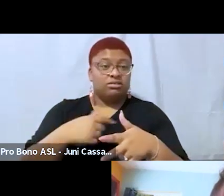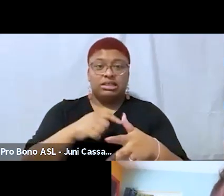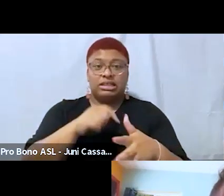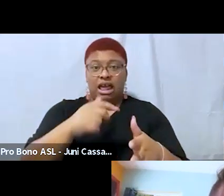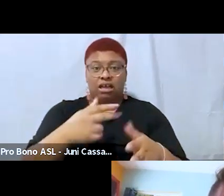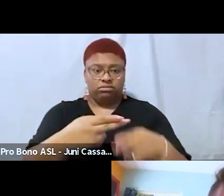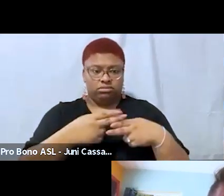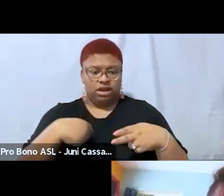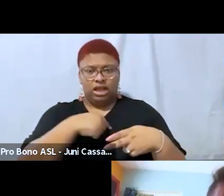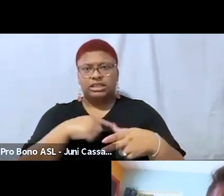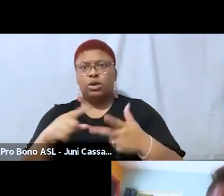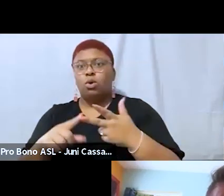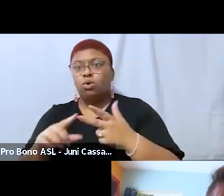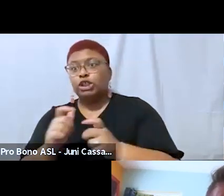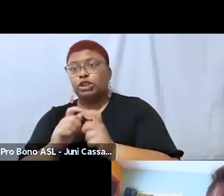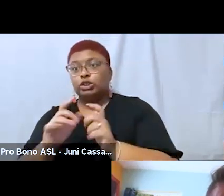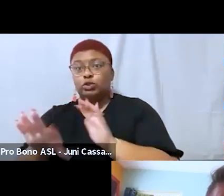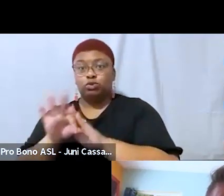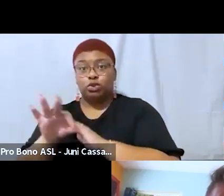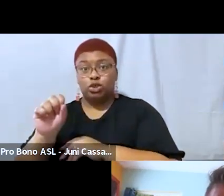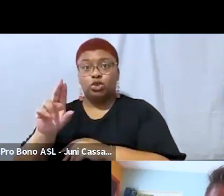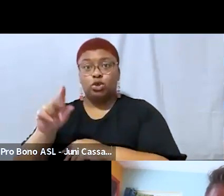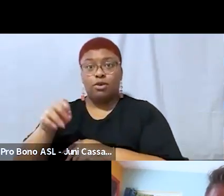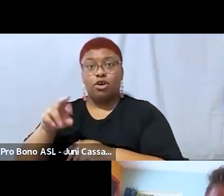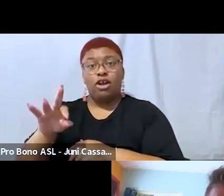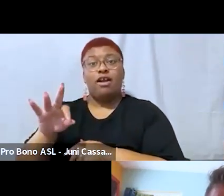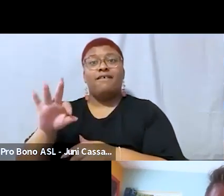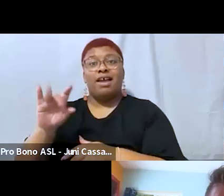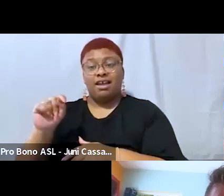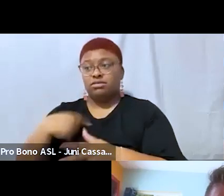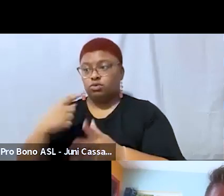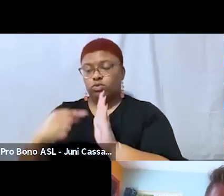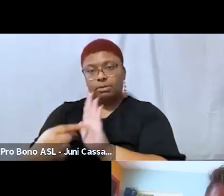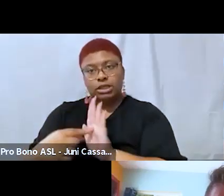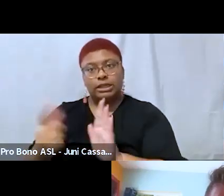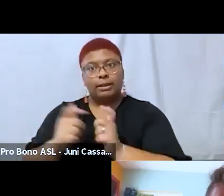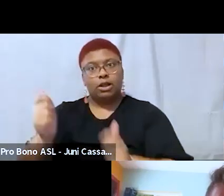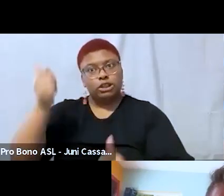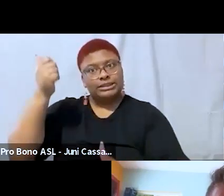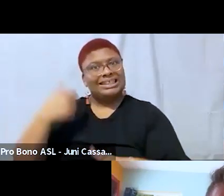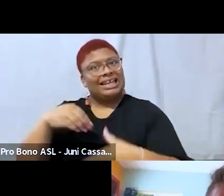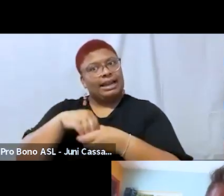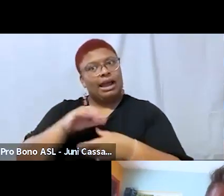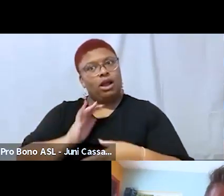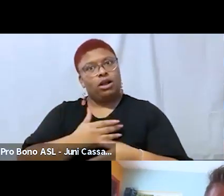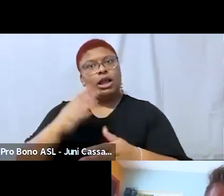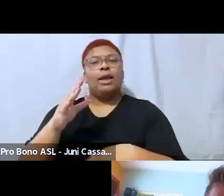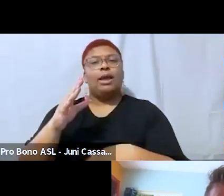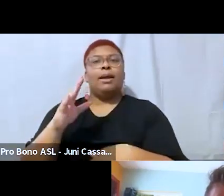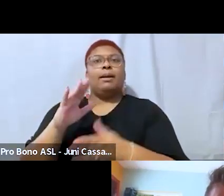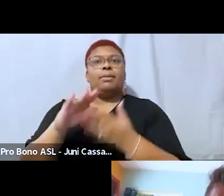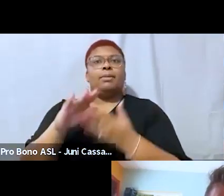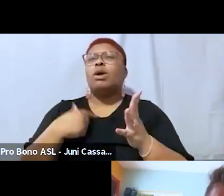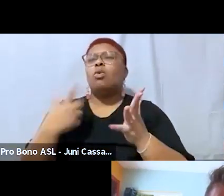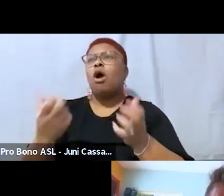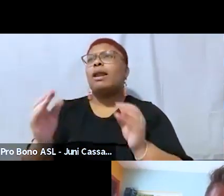include the very fattest in our community we specifically picked a name that had a superhero vibe because we were going to